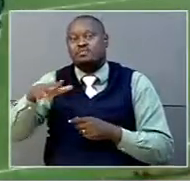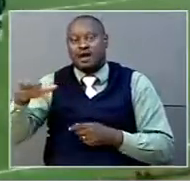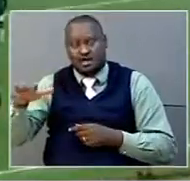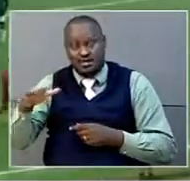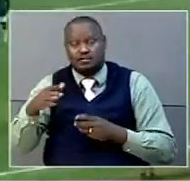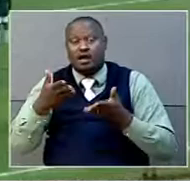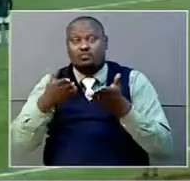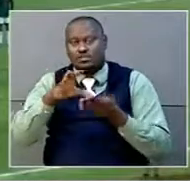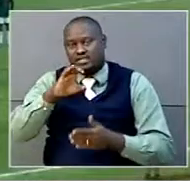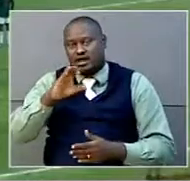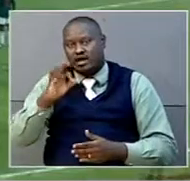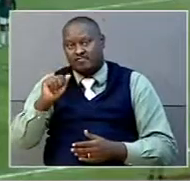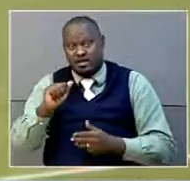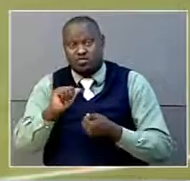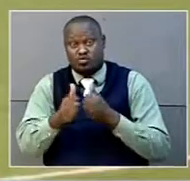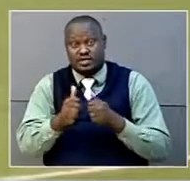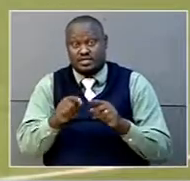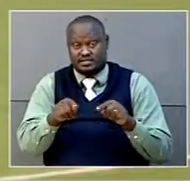Senior Challenge Tournament.